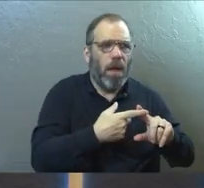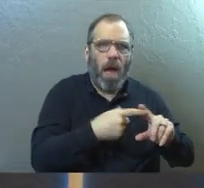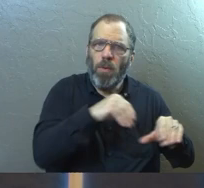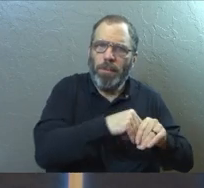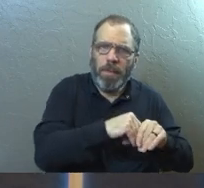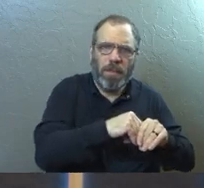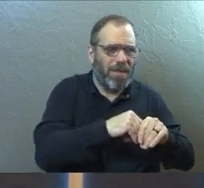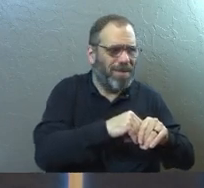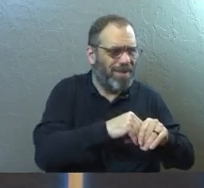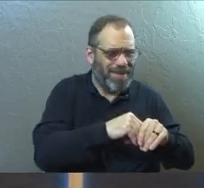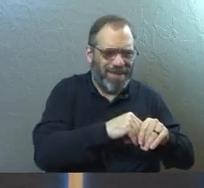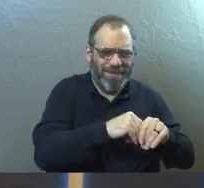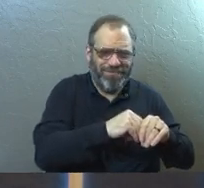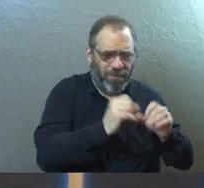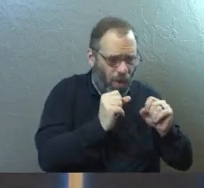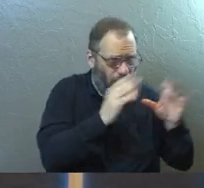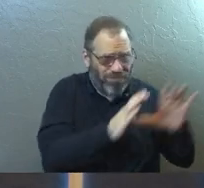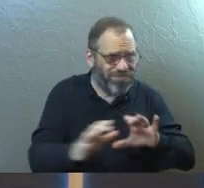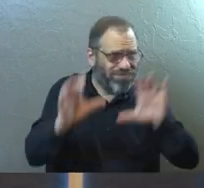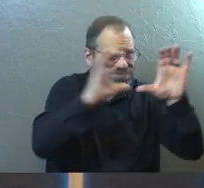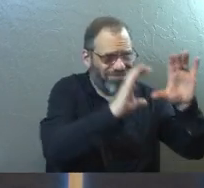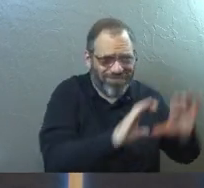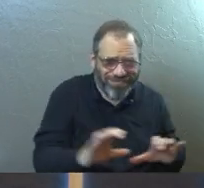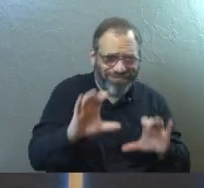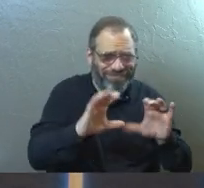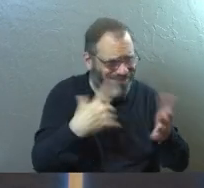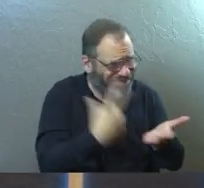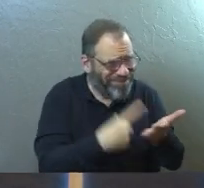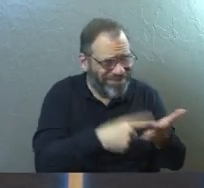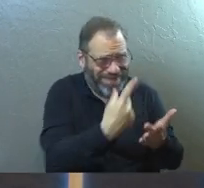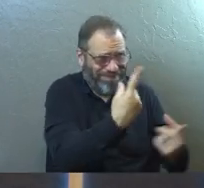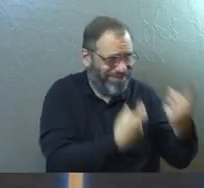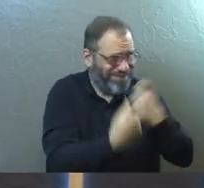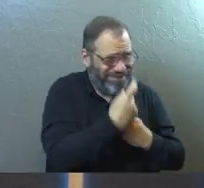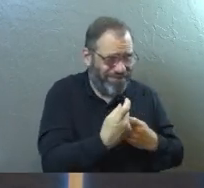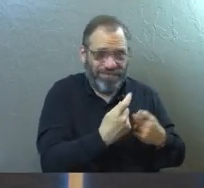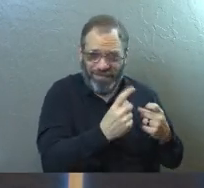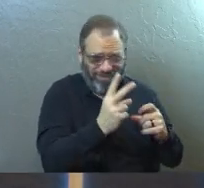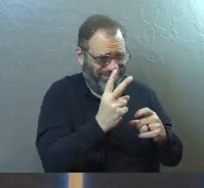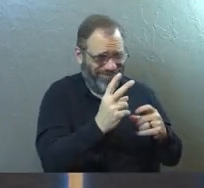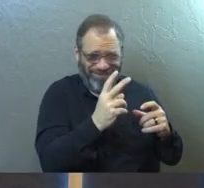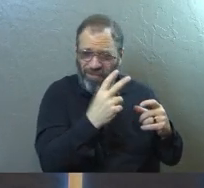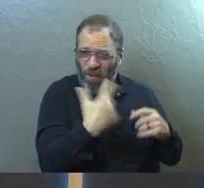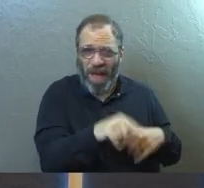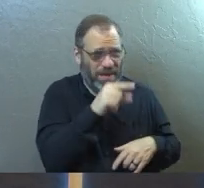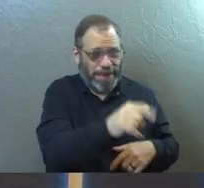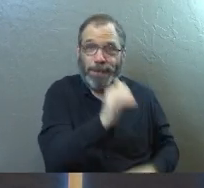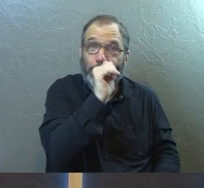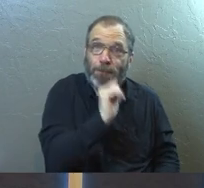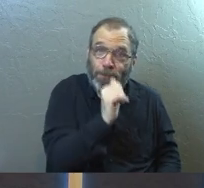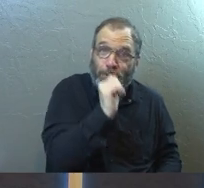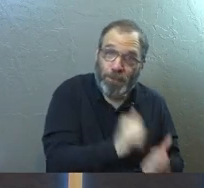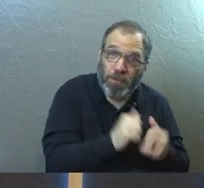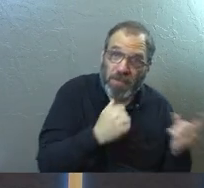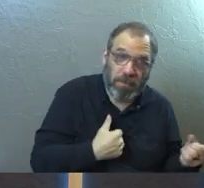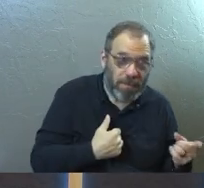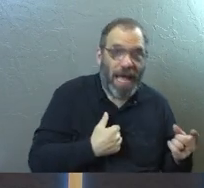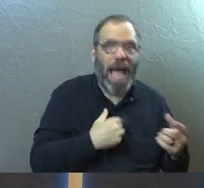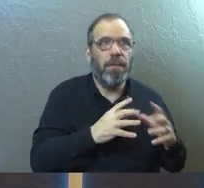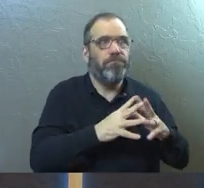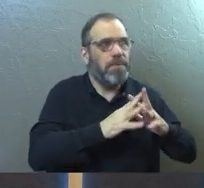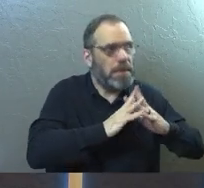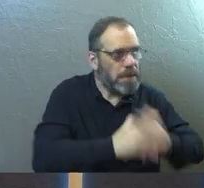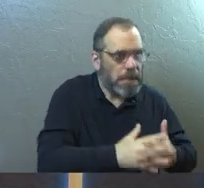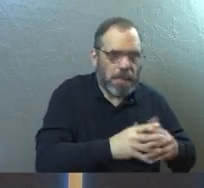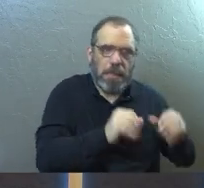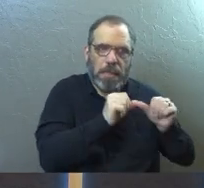We'd be in coffee shops till 2, 3 in the morning, talking about everything that he wanted to know. And he was patient with me. And it was a wrestle.